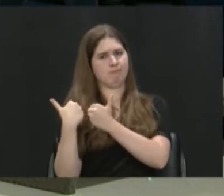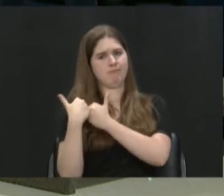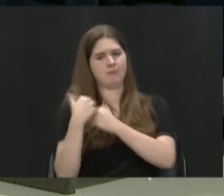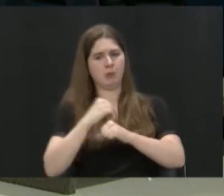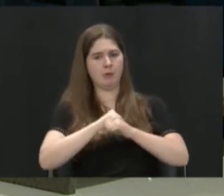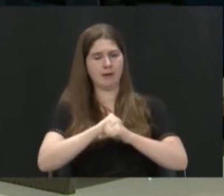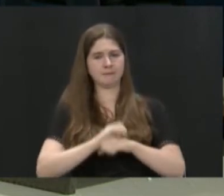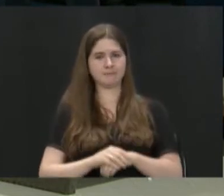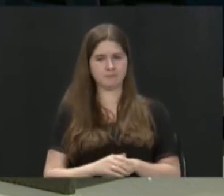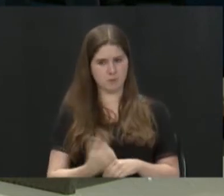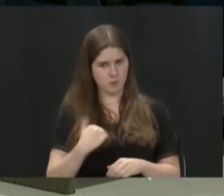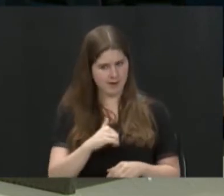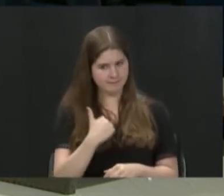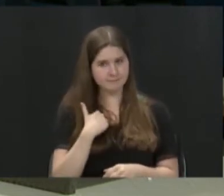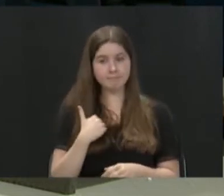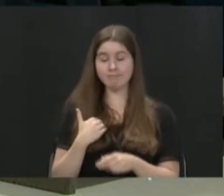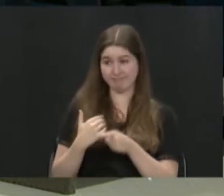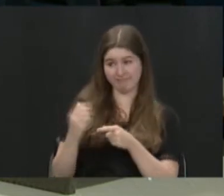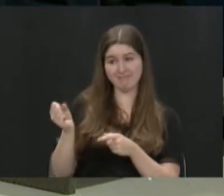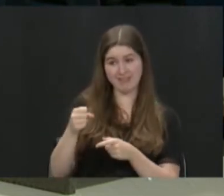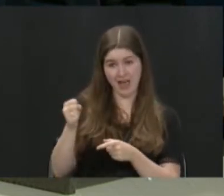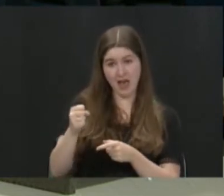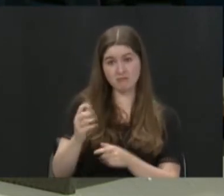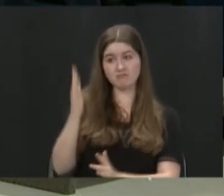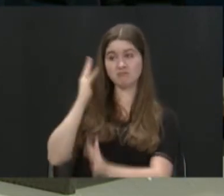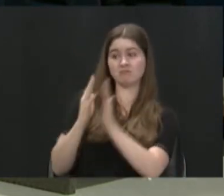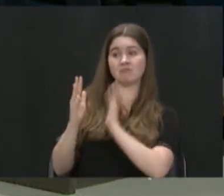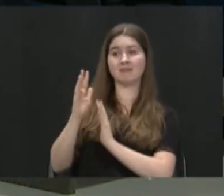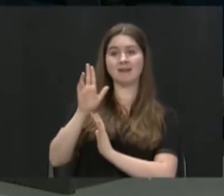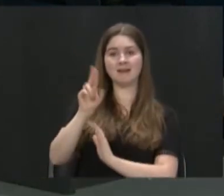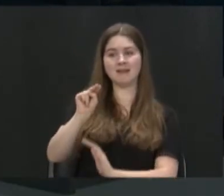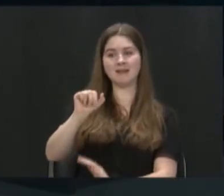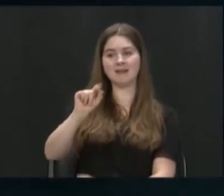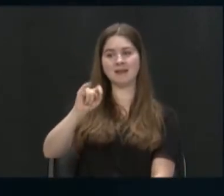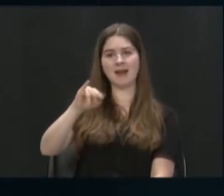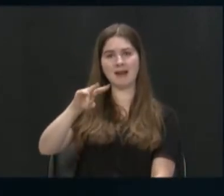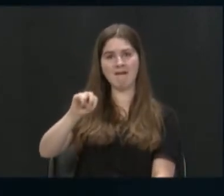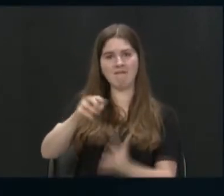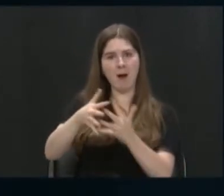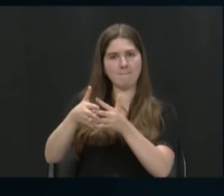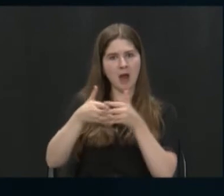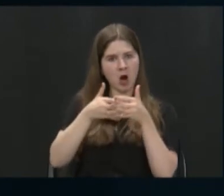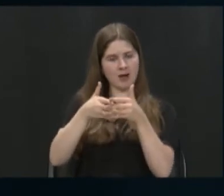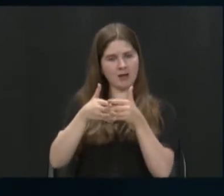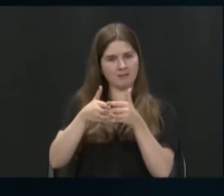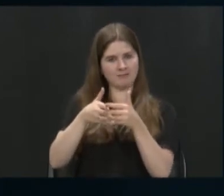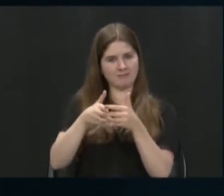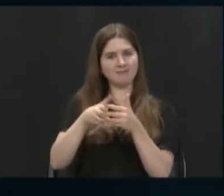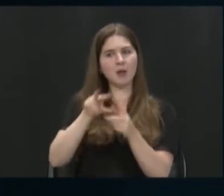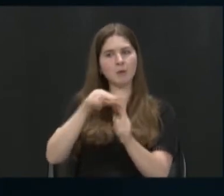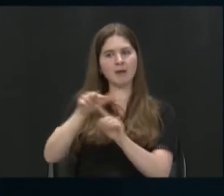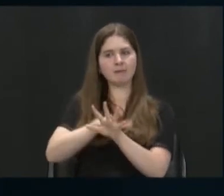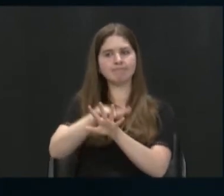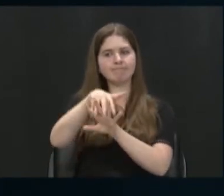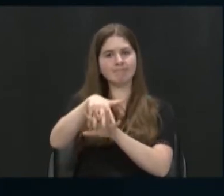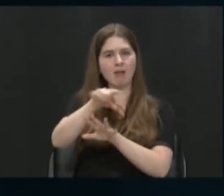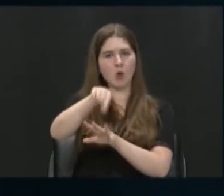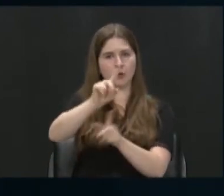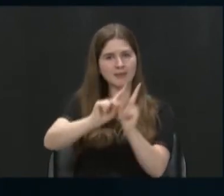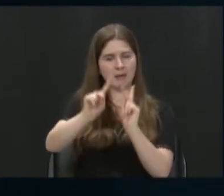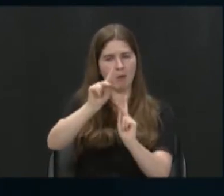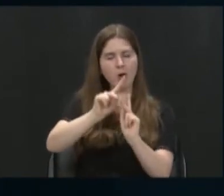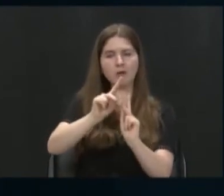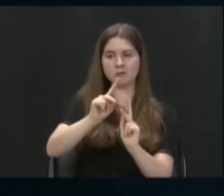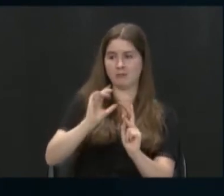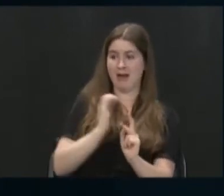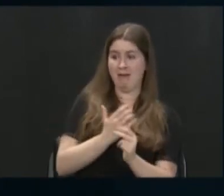Well, and it... We have. Harkens back to a Native American perspective as well. So given the land that we exist on, right,